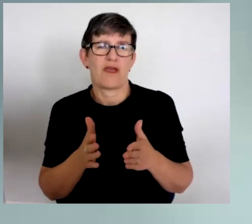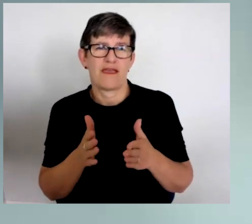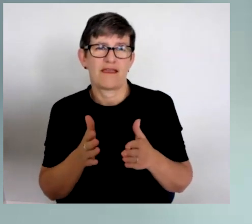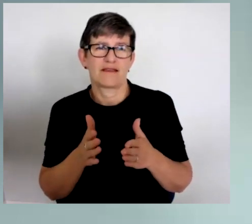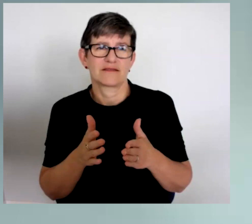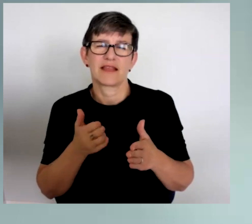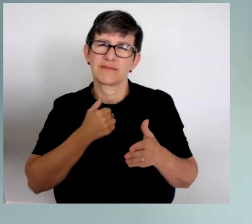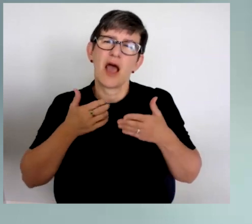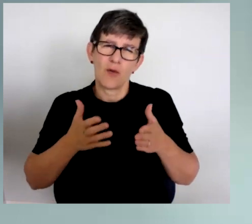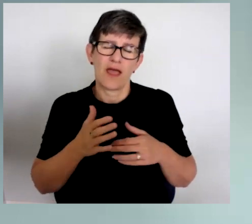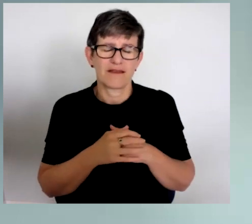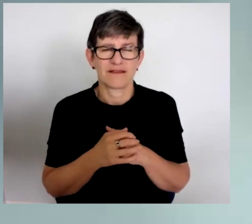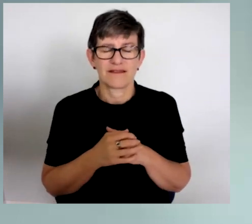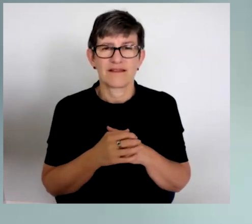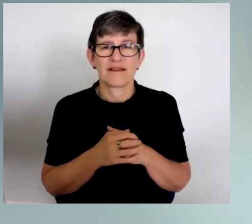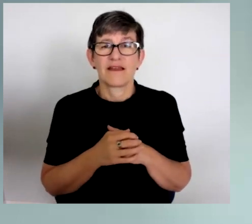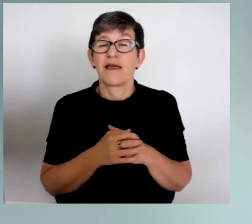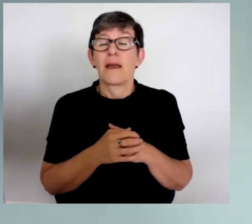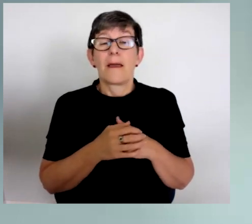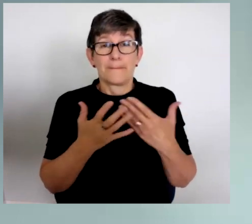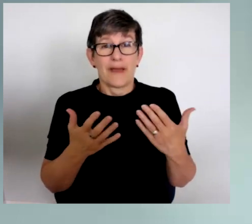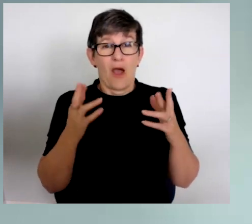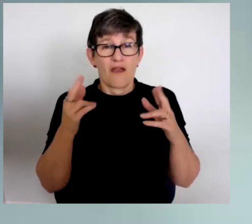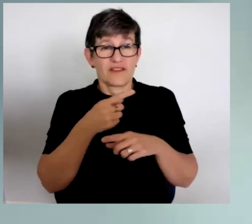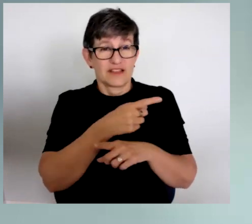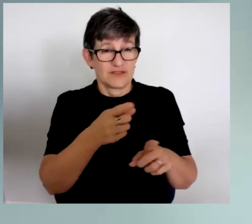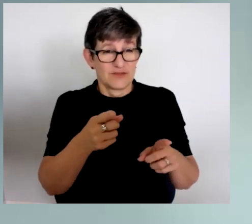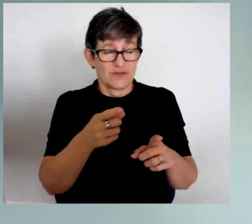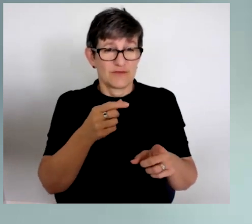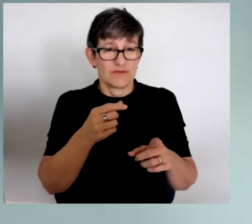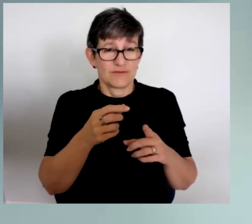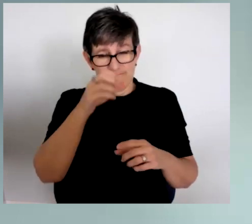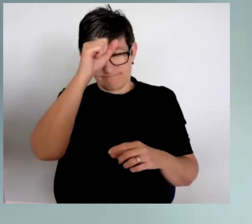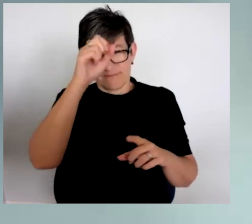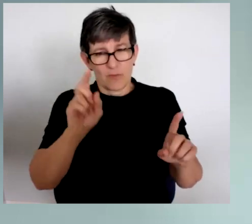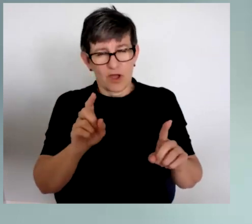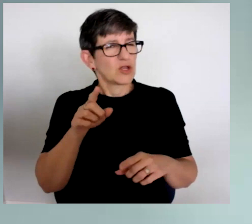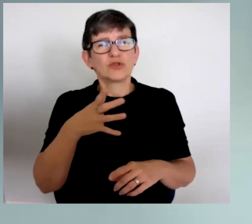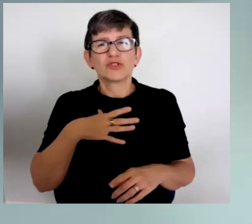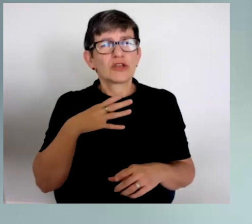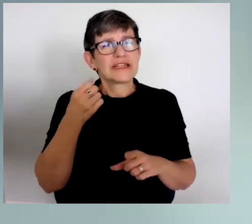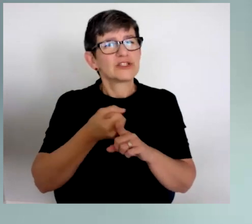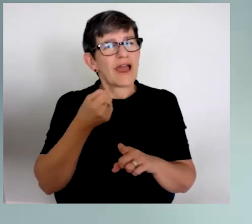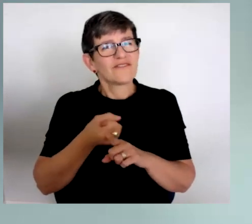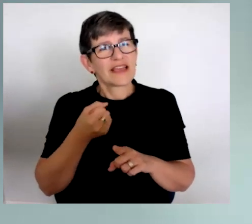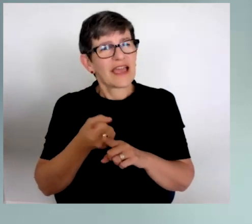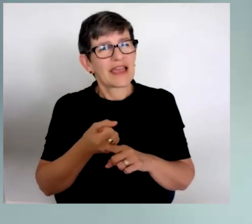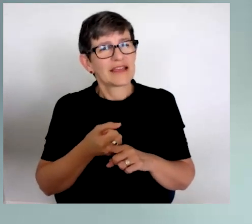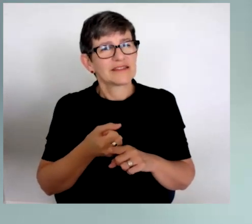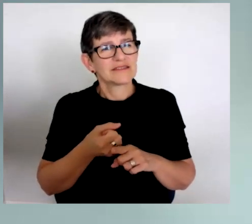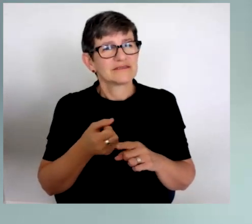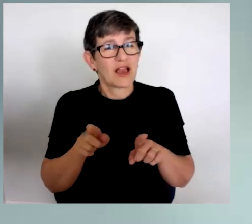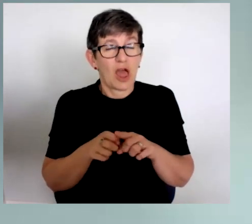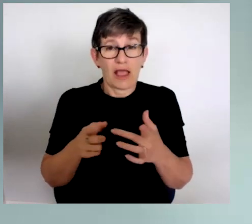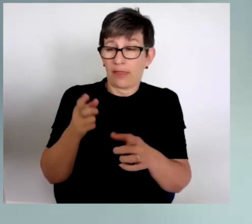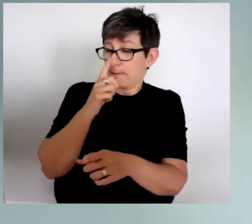can, that's what I want to do. And I guess what I want to leave with you today is that you don't have to advocate like anyone